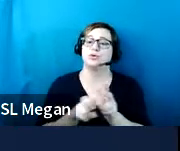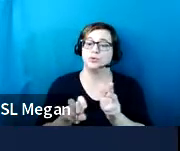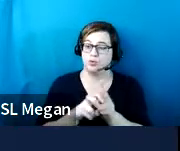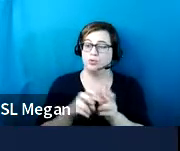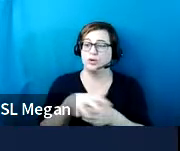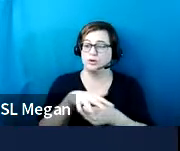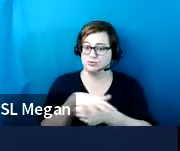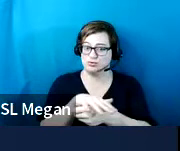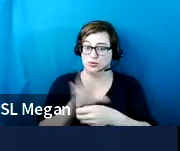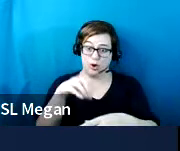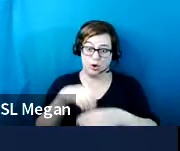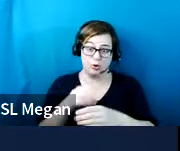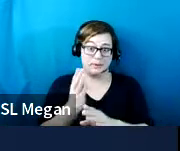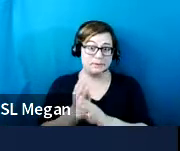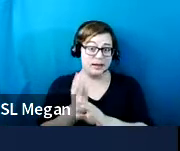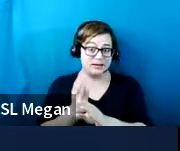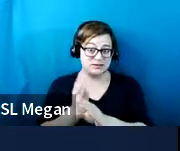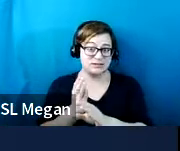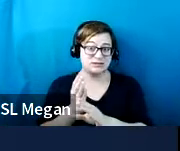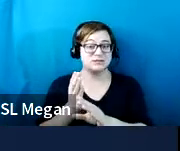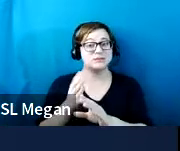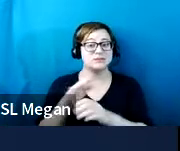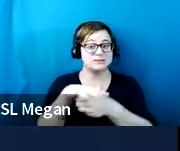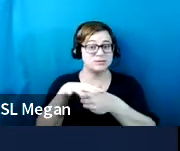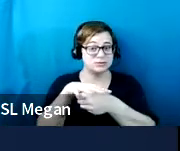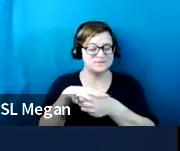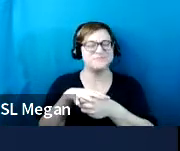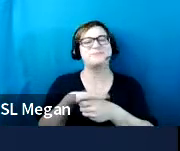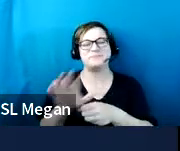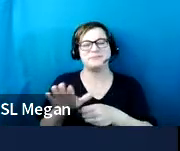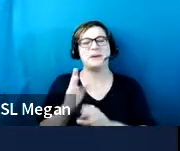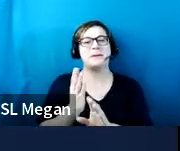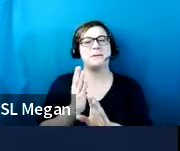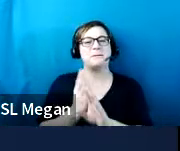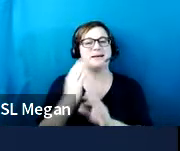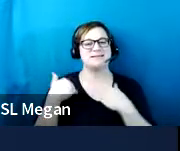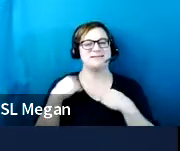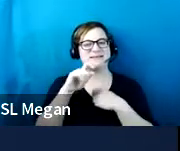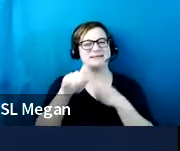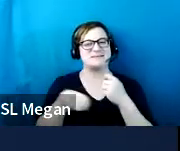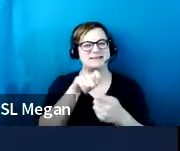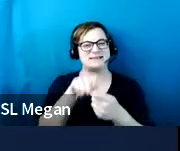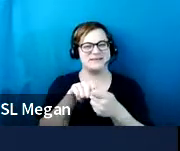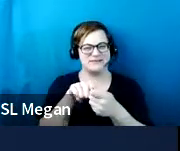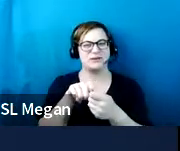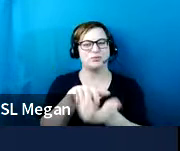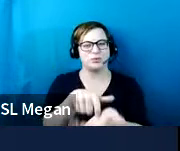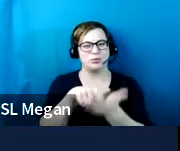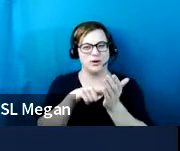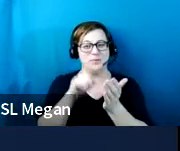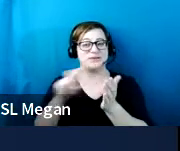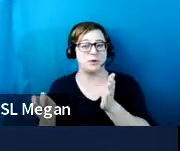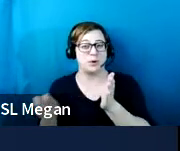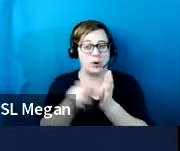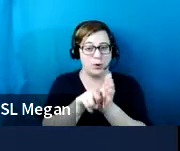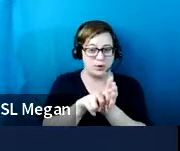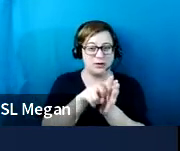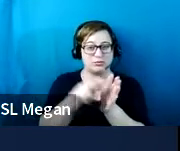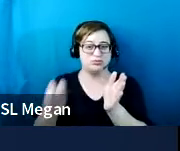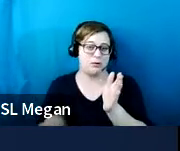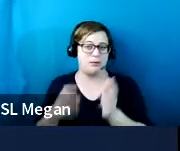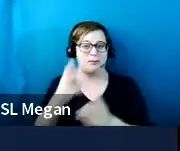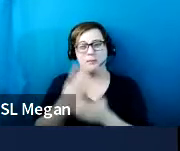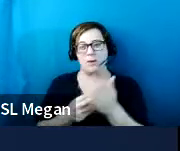and there's actually specific requirements for both bus loading zones, which you usually find at a bus